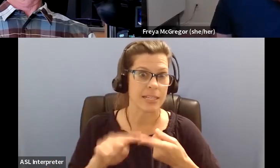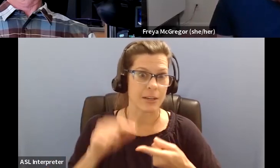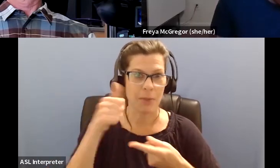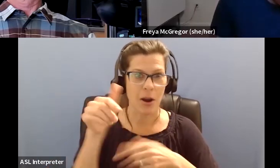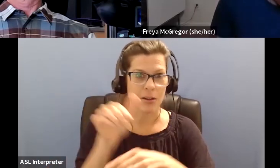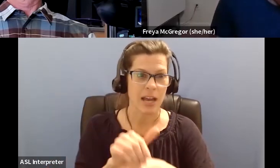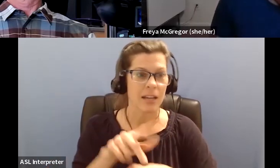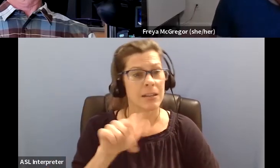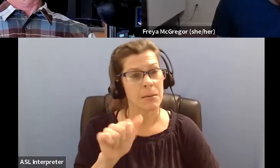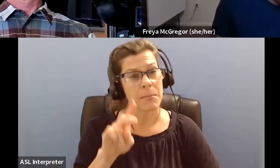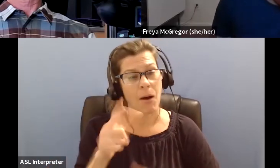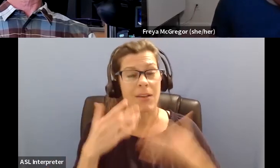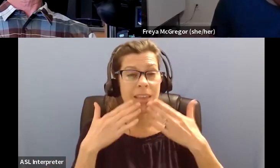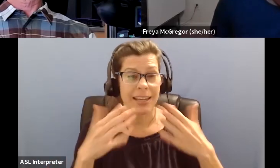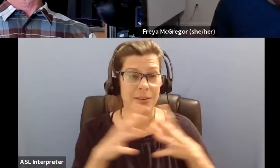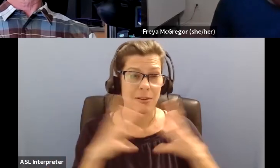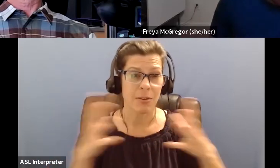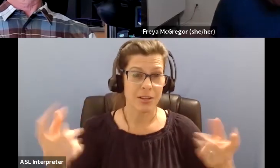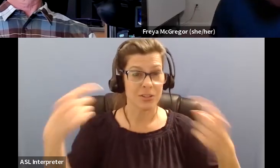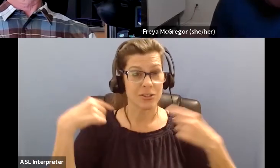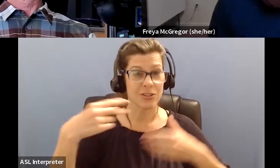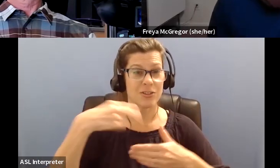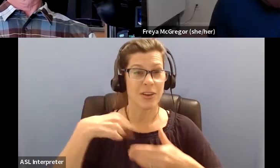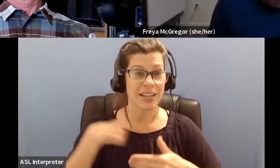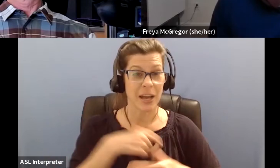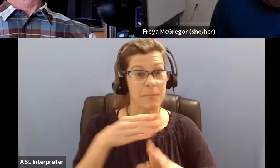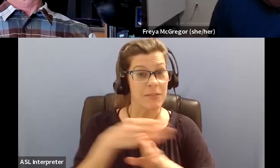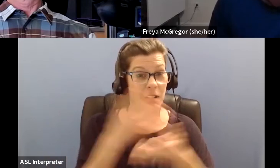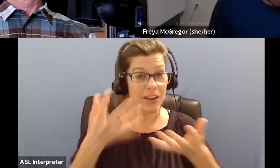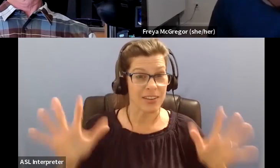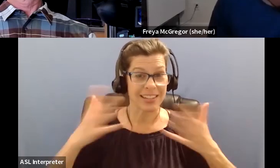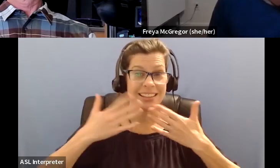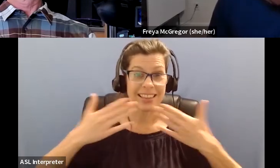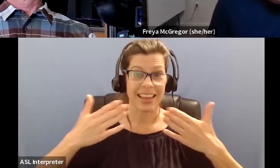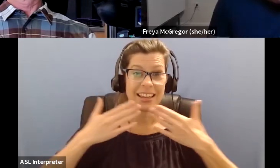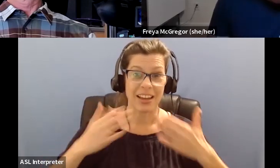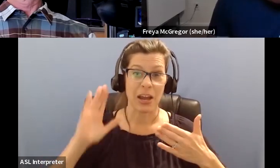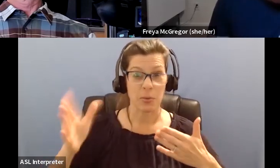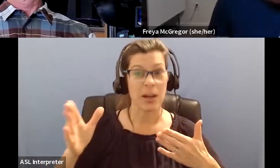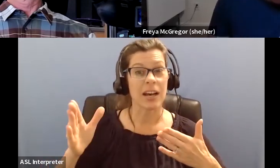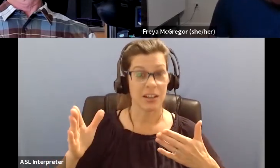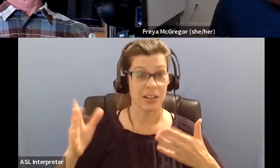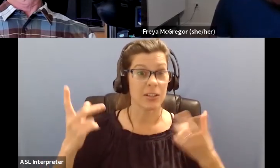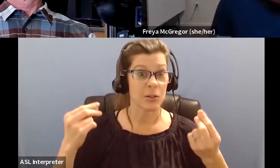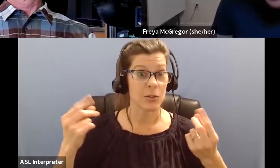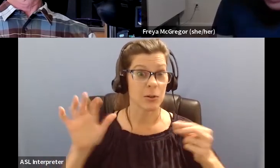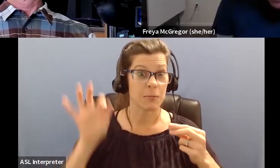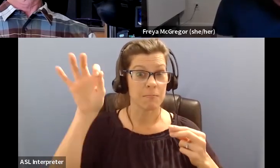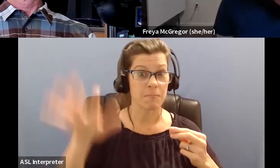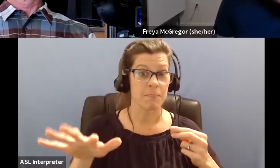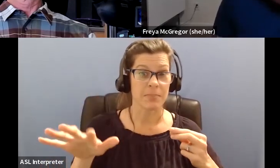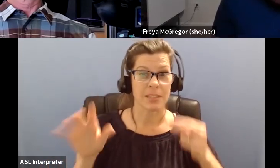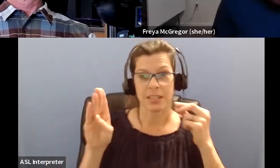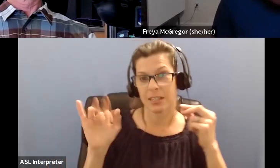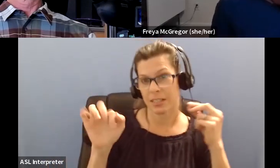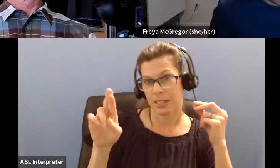Paul, thank you so much for coming. Um, before I finish thanking you, um, I'm also going to do another plug for, uh, birdability.